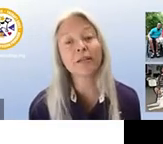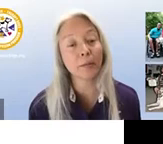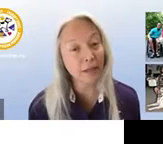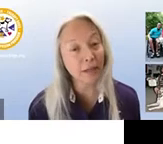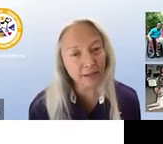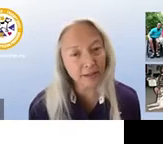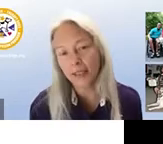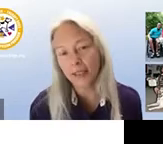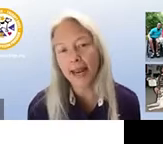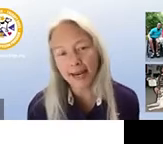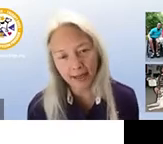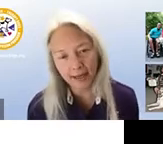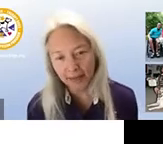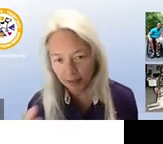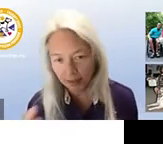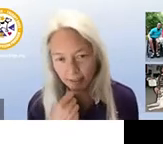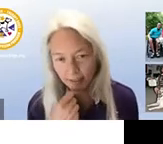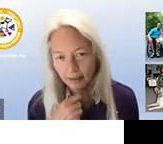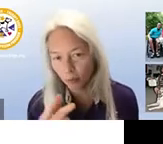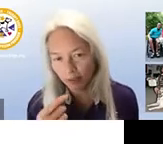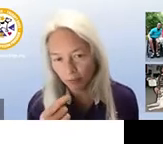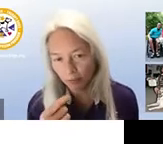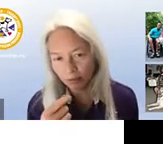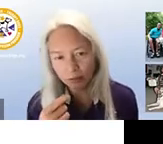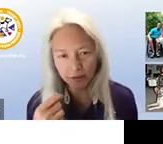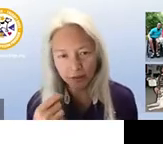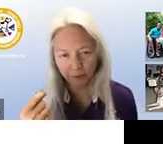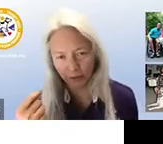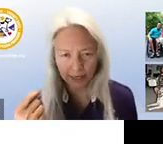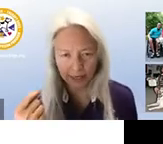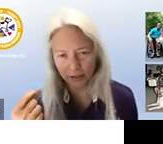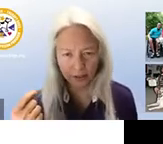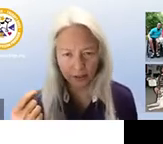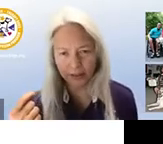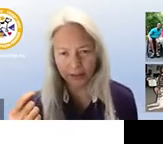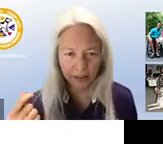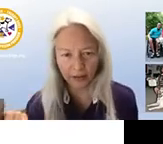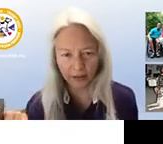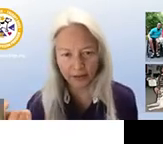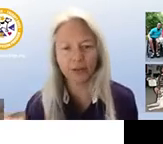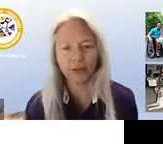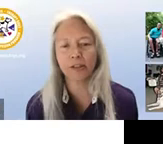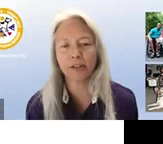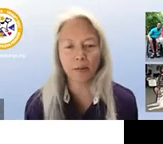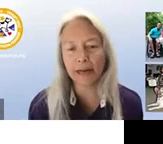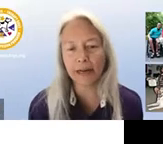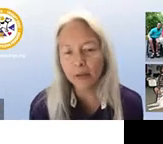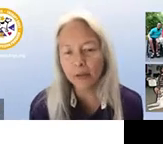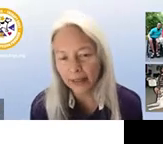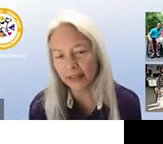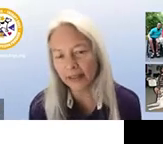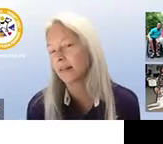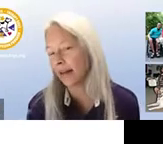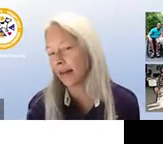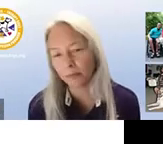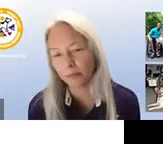some are not and the one in the middle with that full access required by law it's a service dog badge well